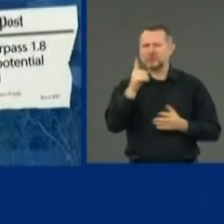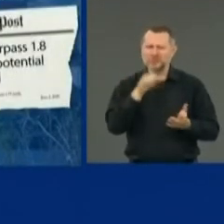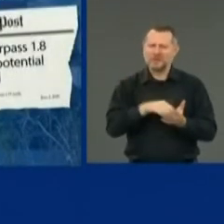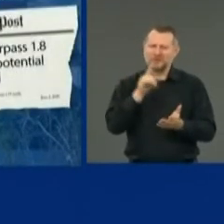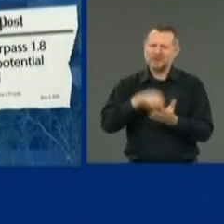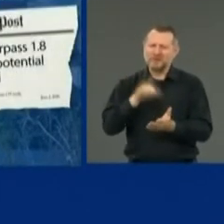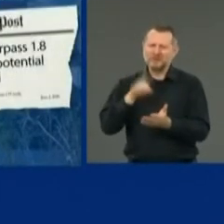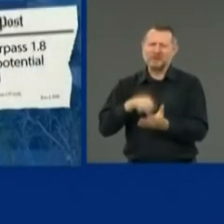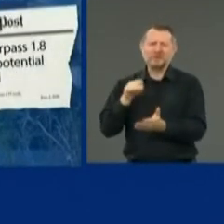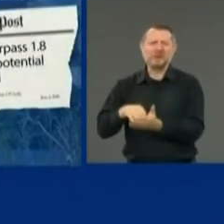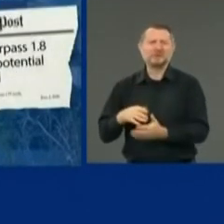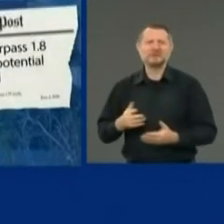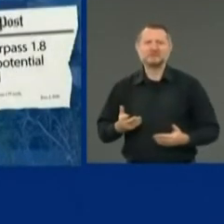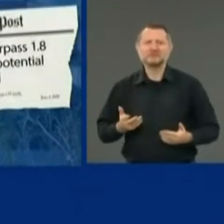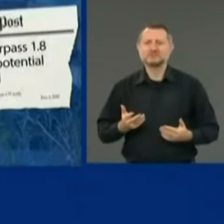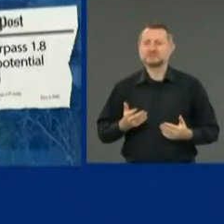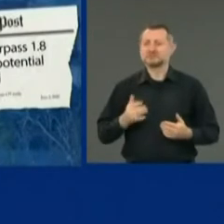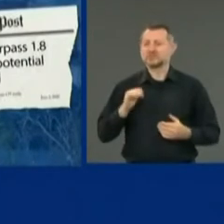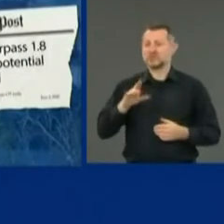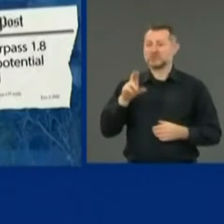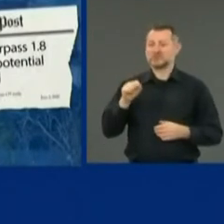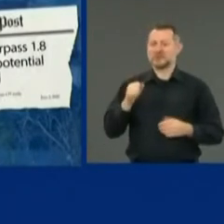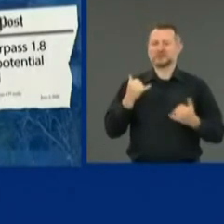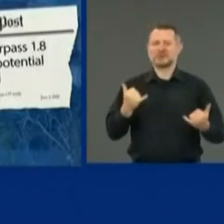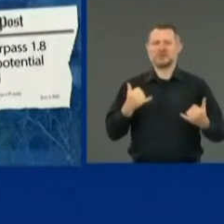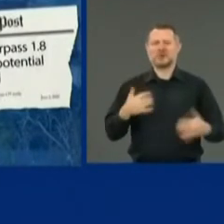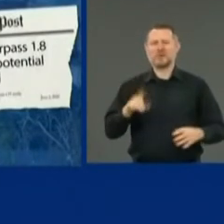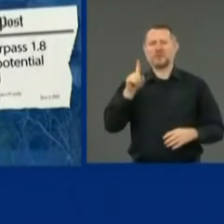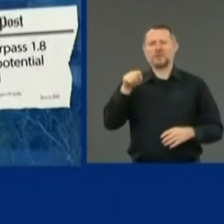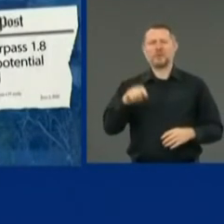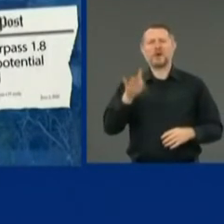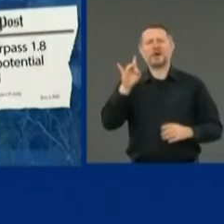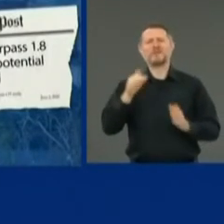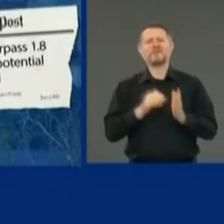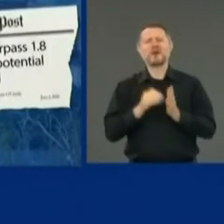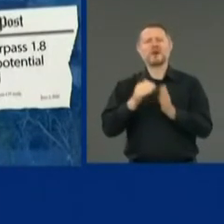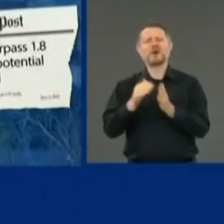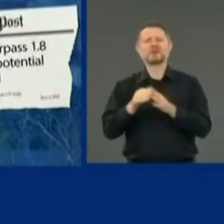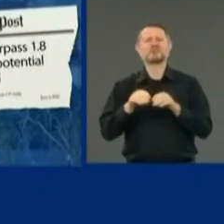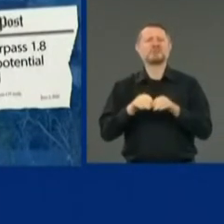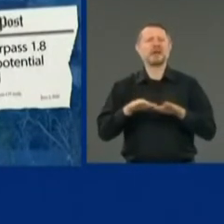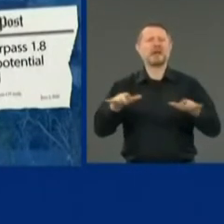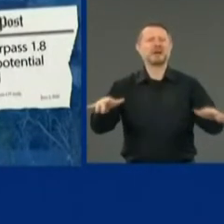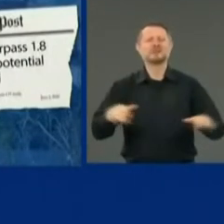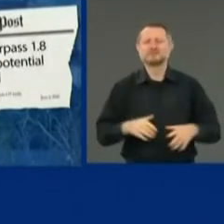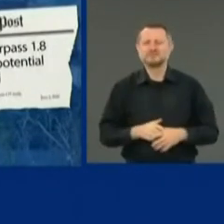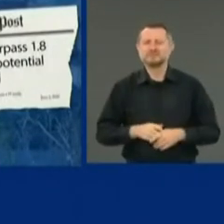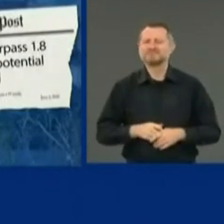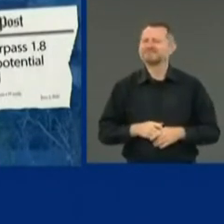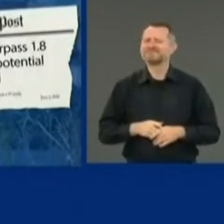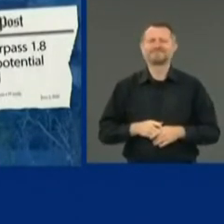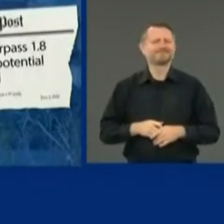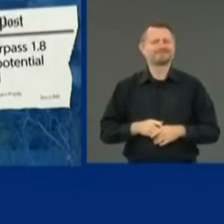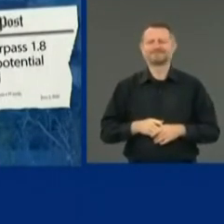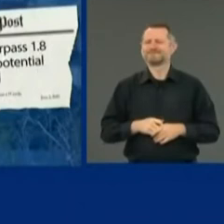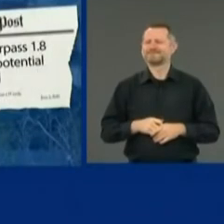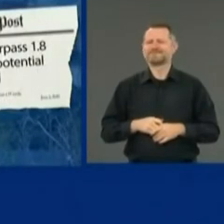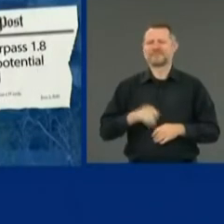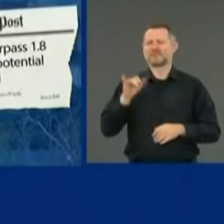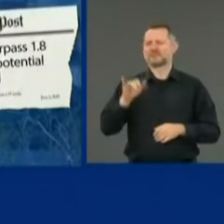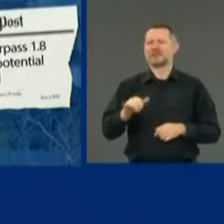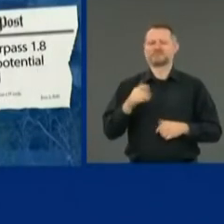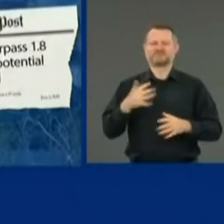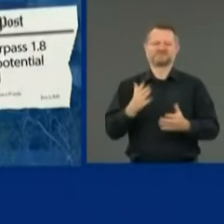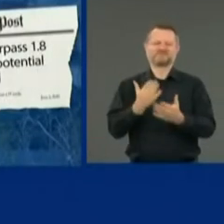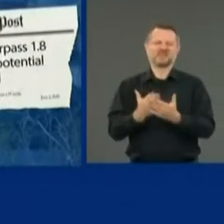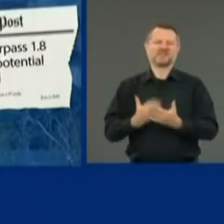U.S. 1.8 million spread rises with turmoil. These are facts. This